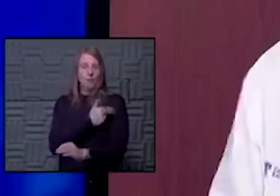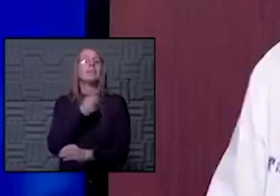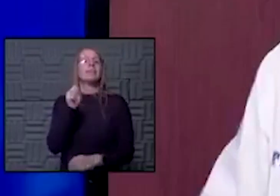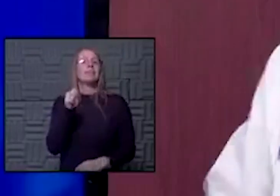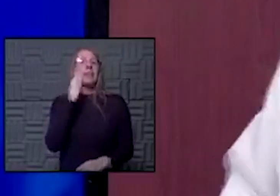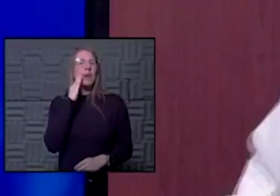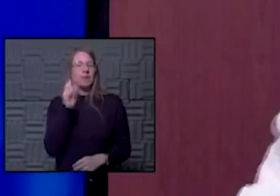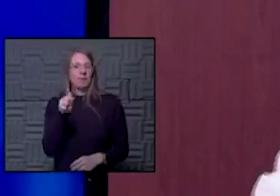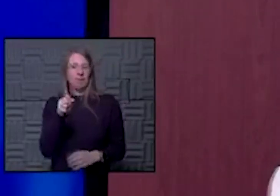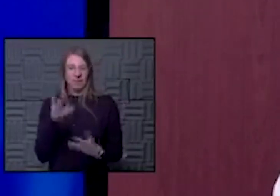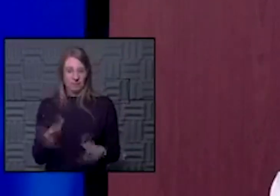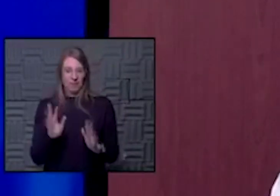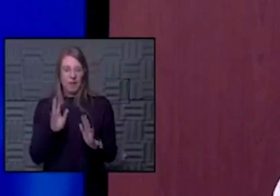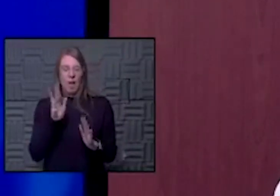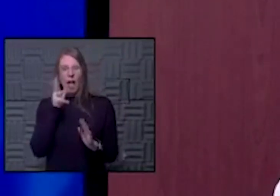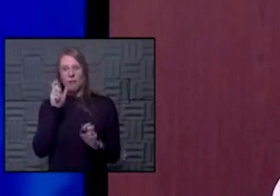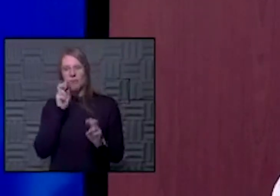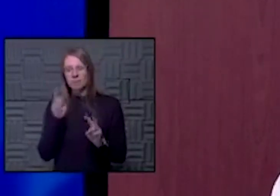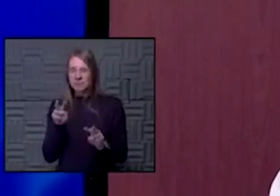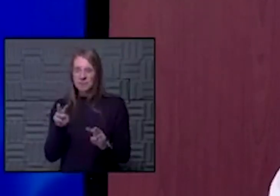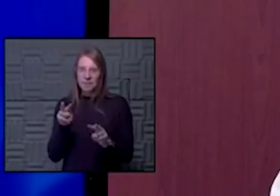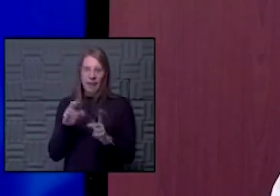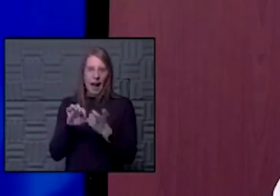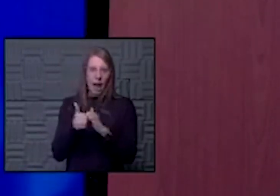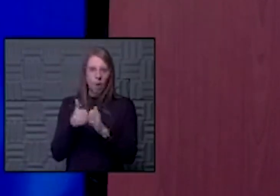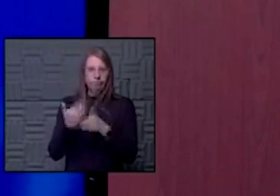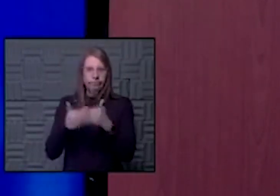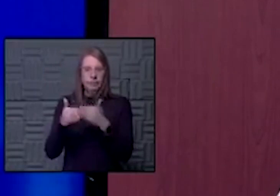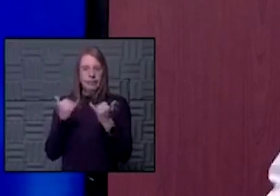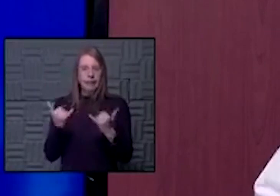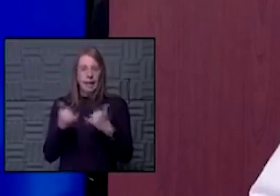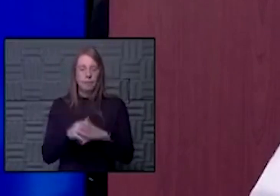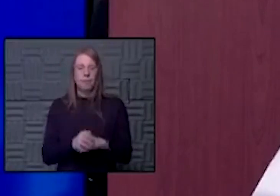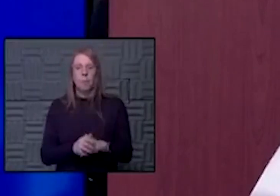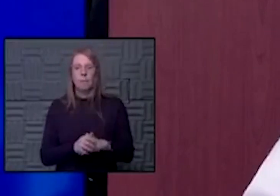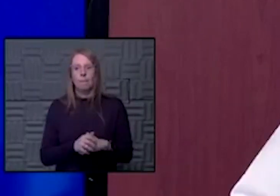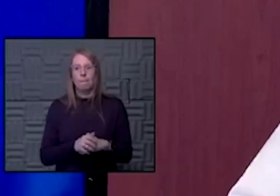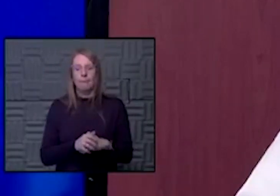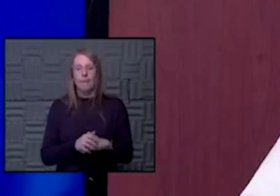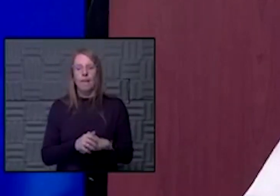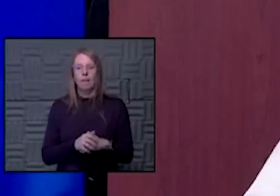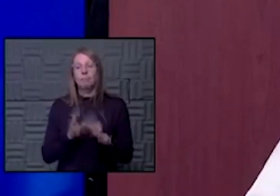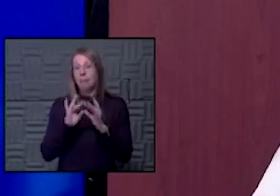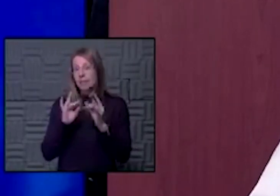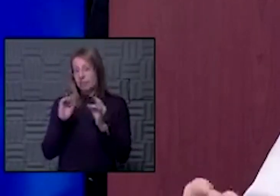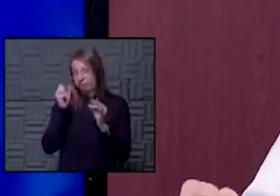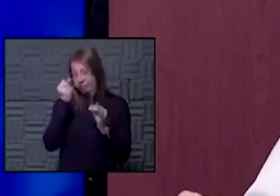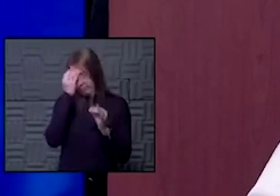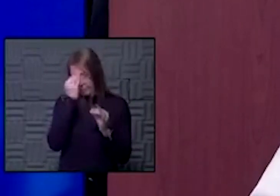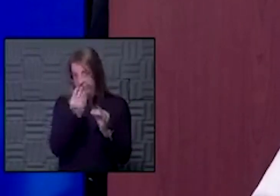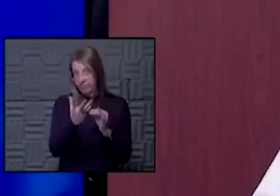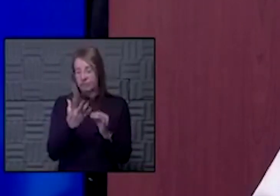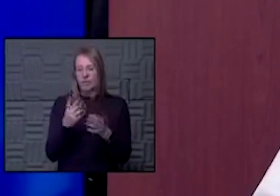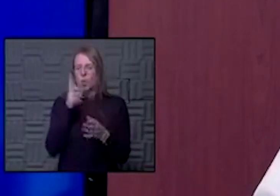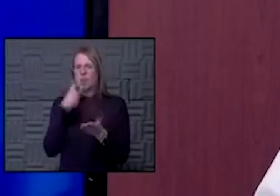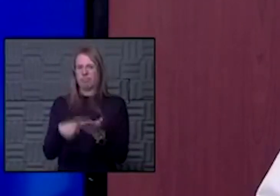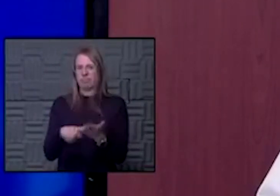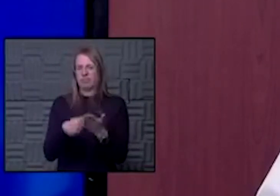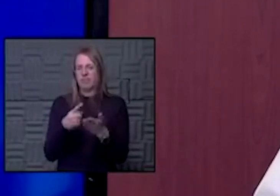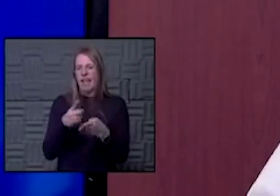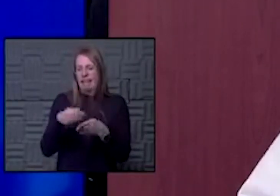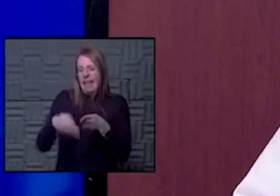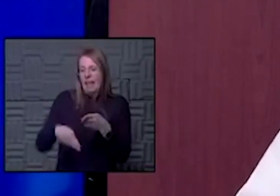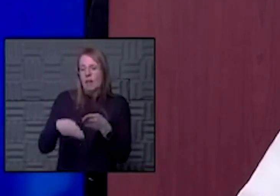is, and I think we'll have to stay tuned for how this plays out today. Just as a message, and we'll talk a little bit at the end of the program,